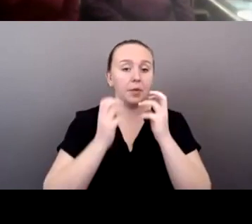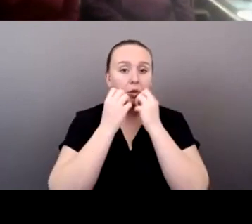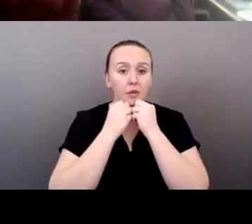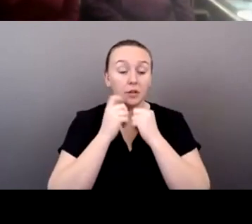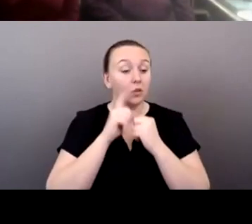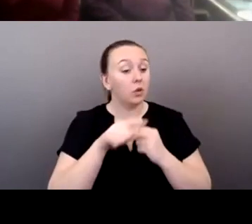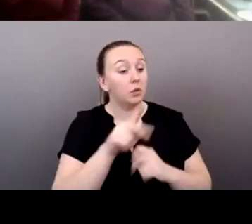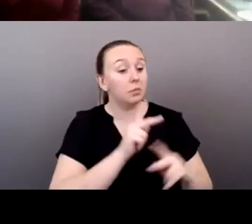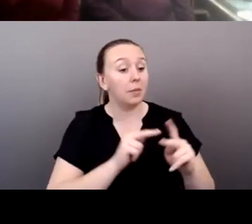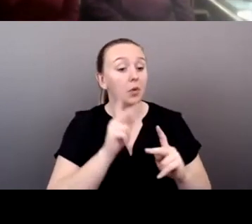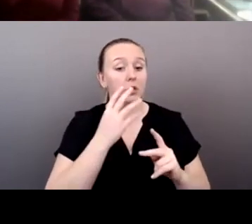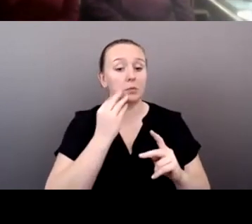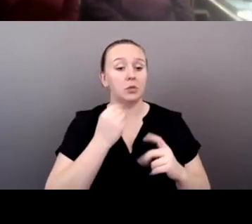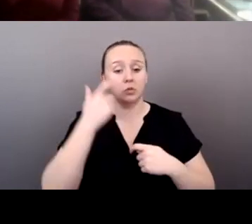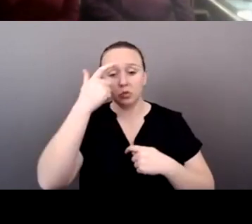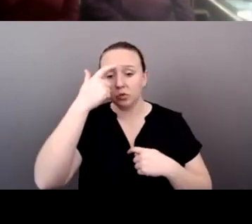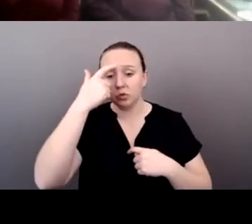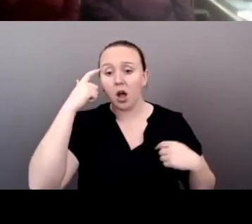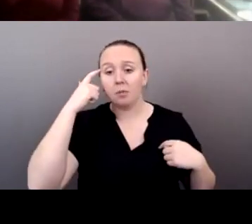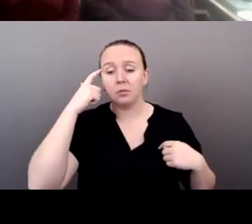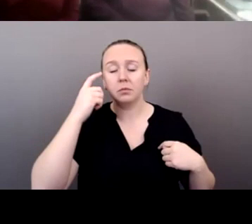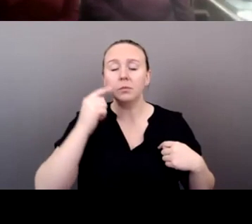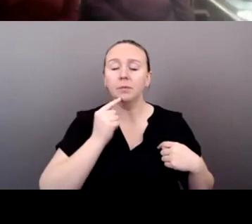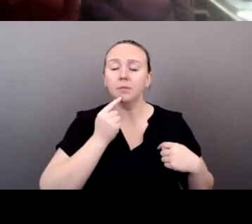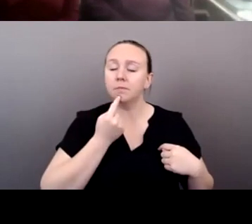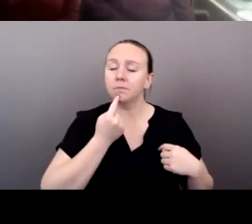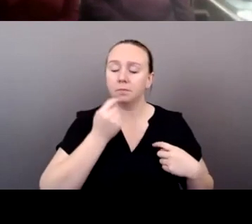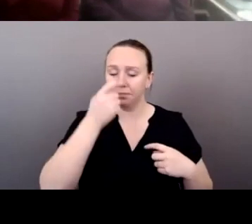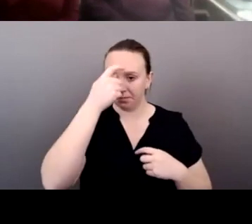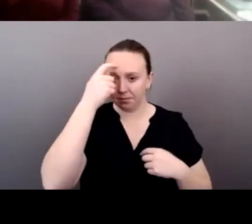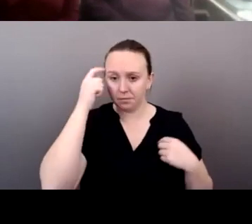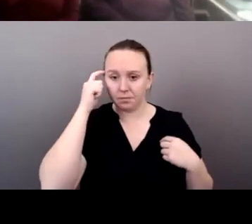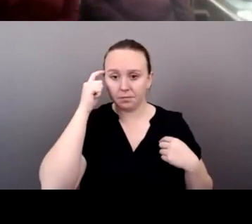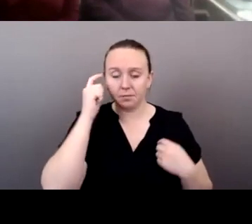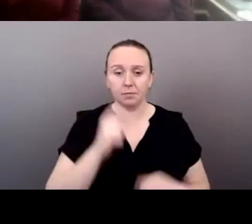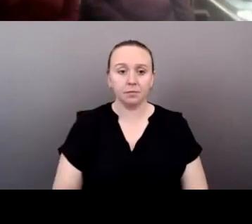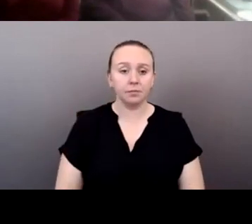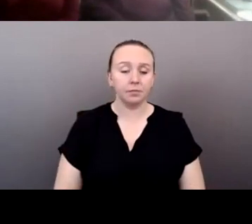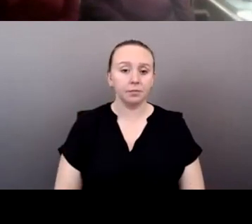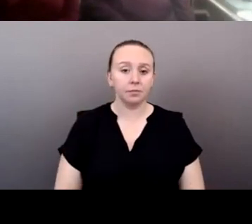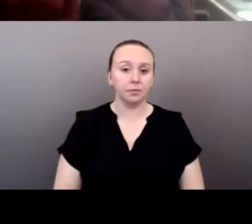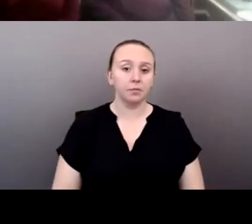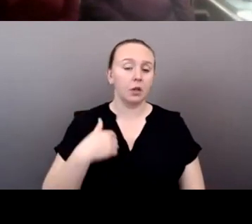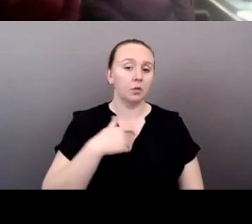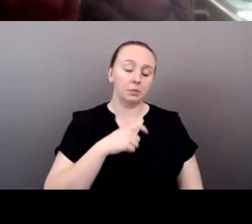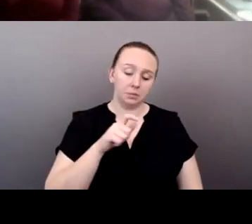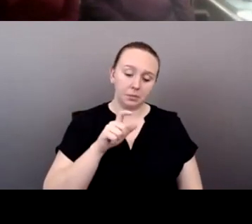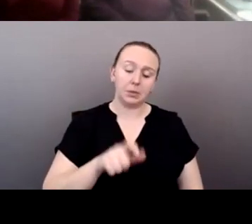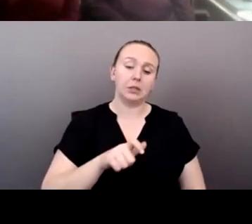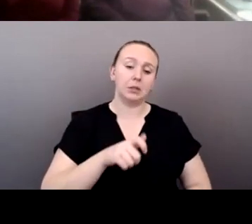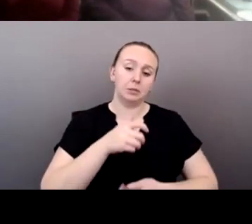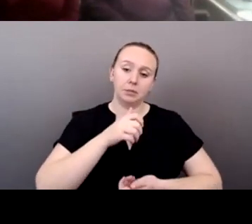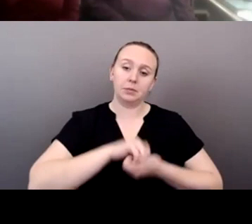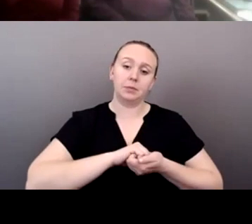traumatized, deeply traumatized, and that we have to work together. And then